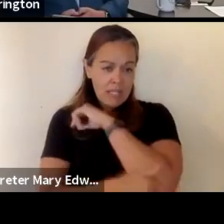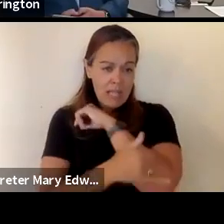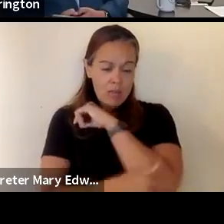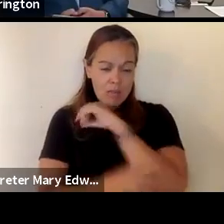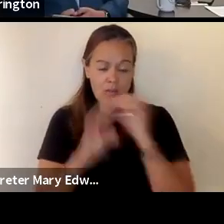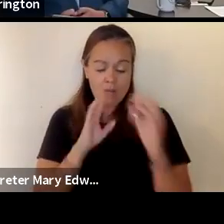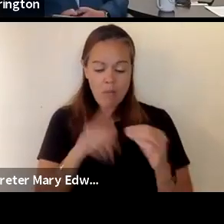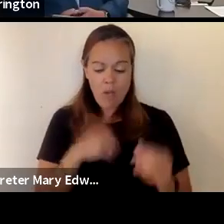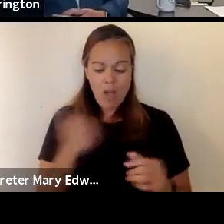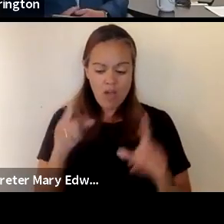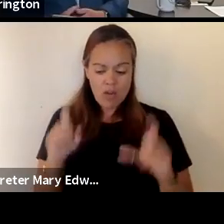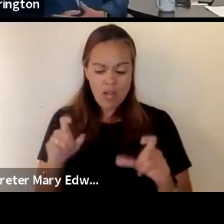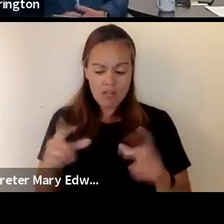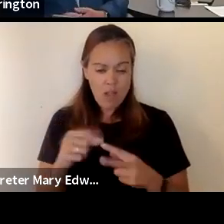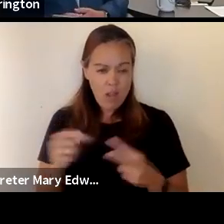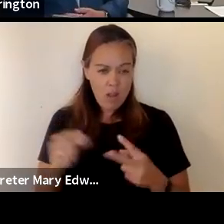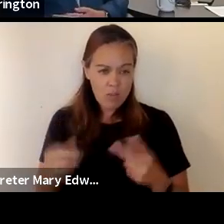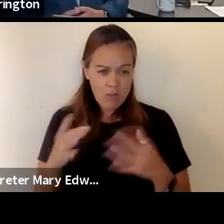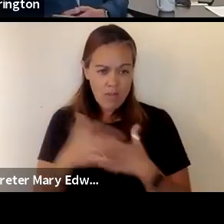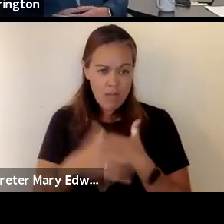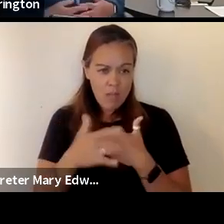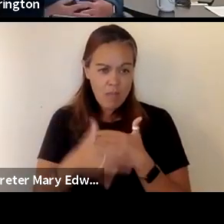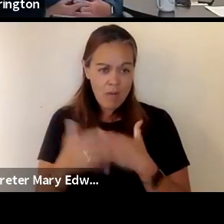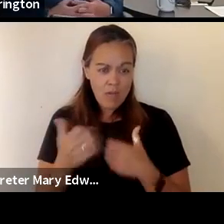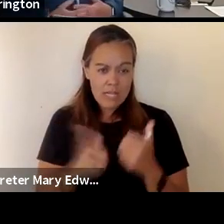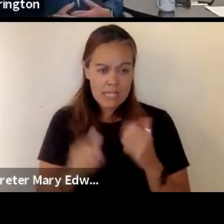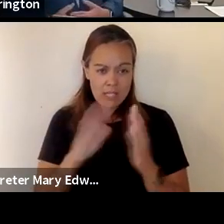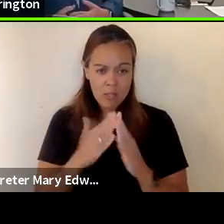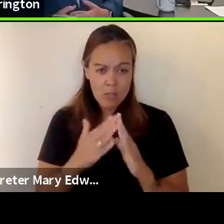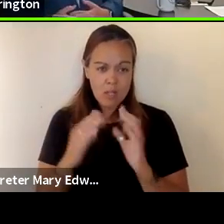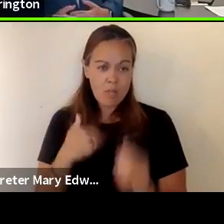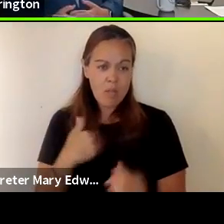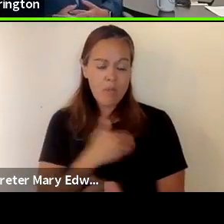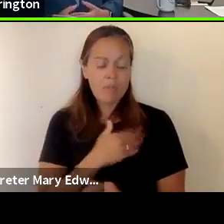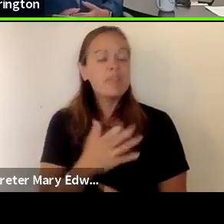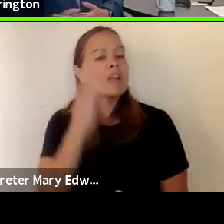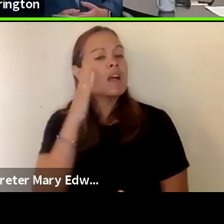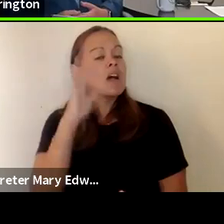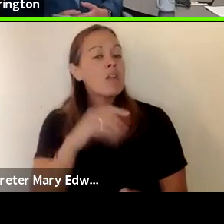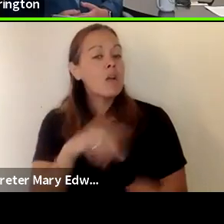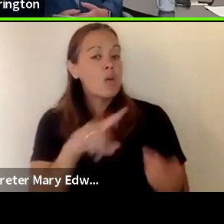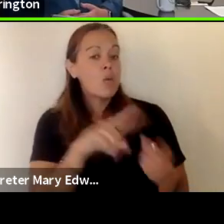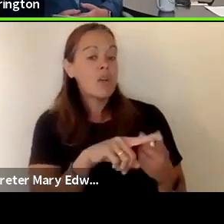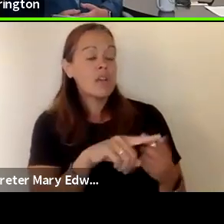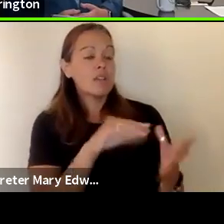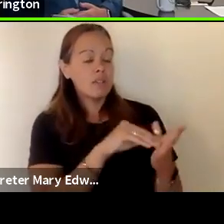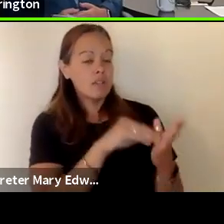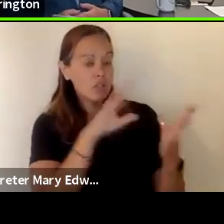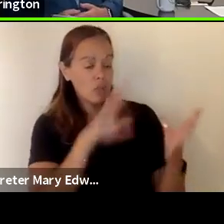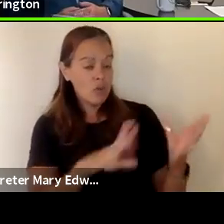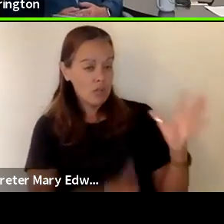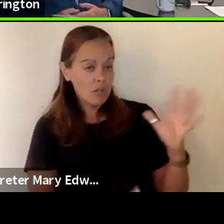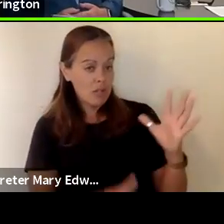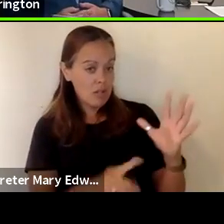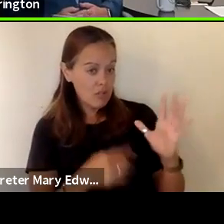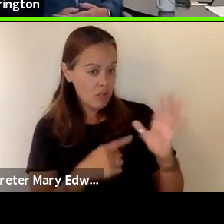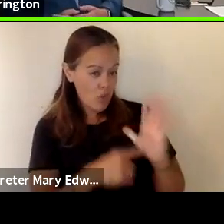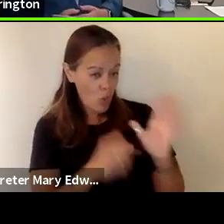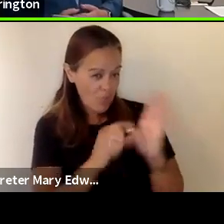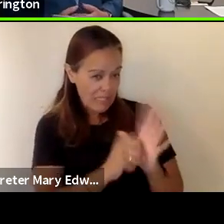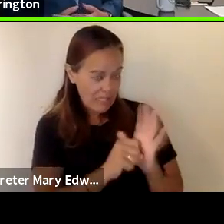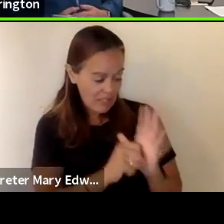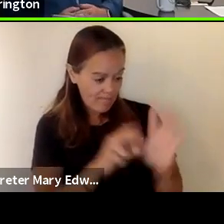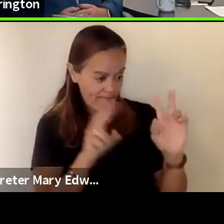what other testing options are available for any community member well i do know that when a student uh shows symptoms we